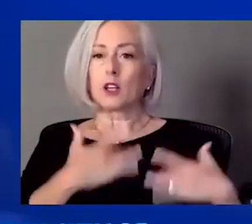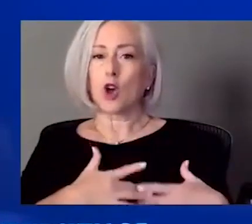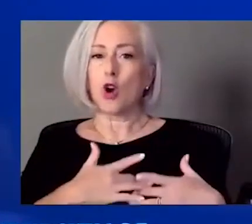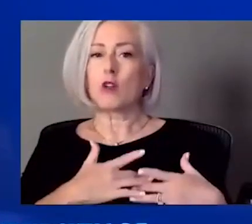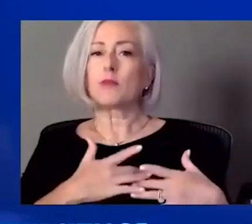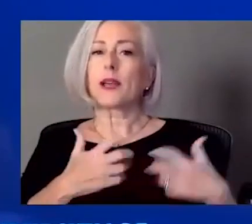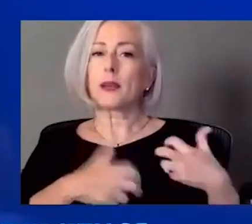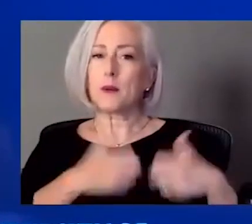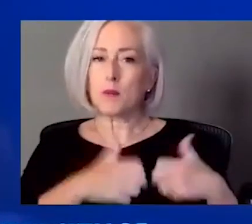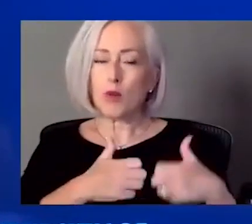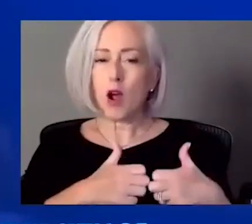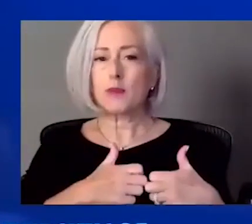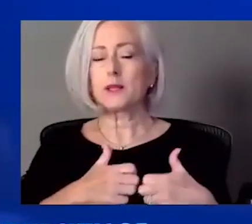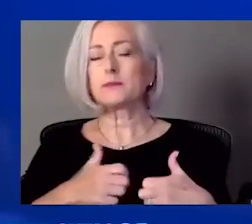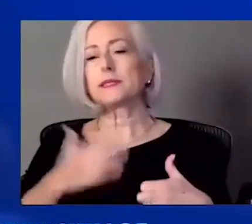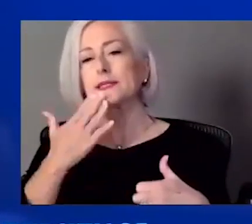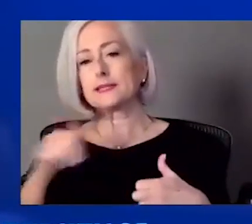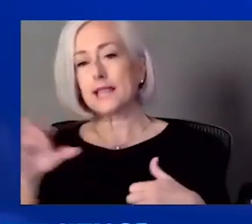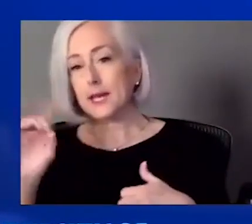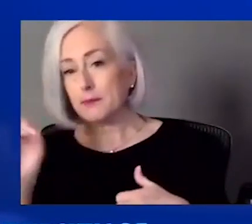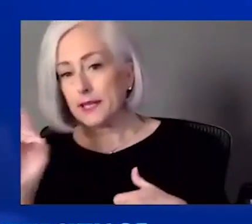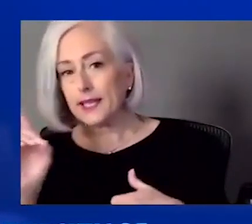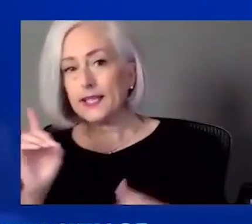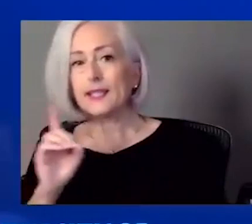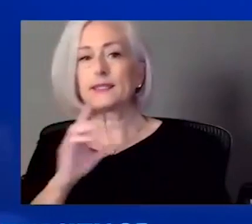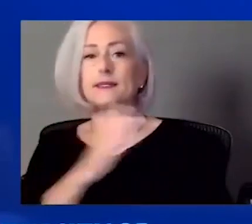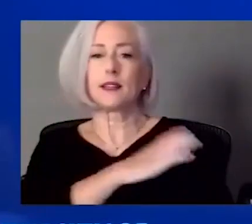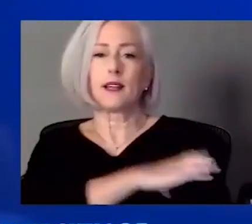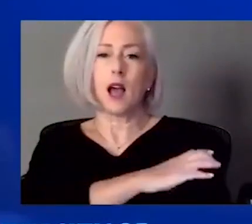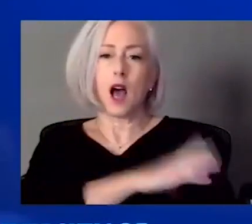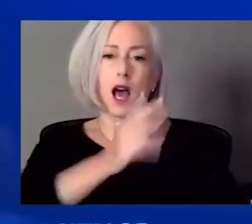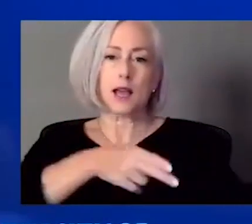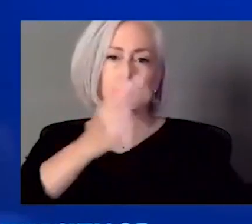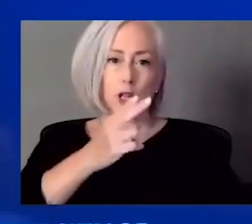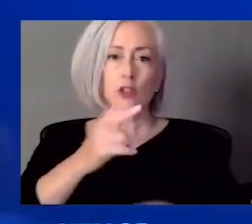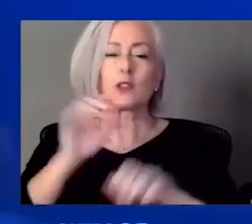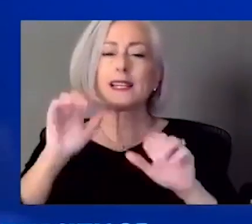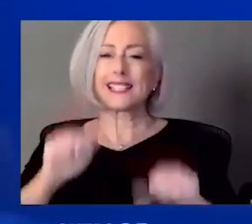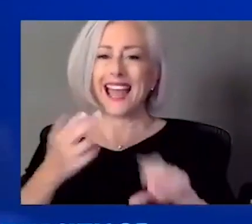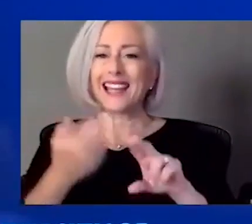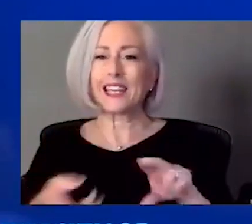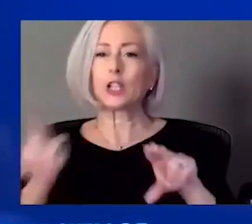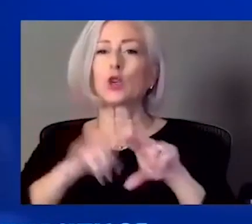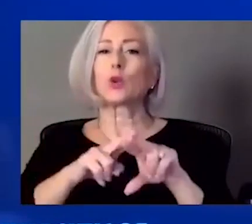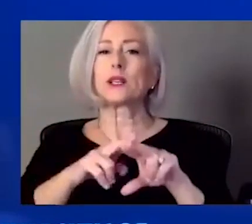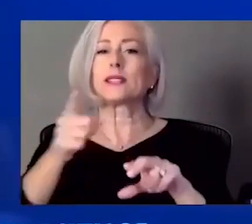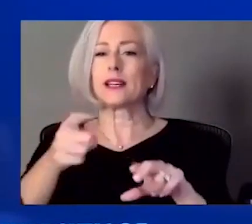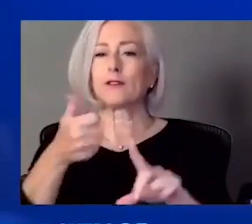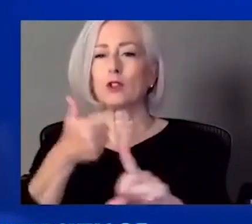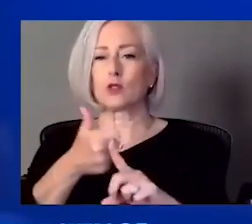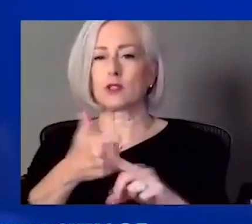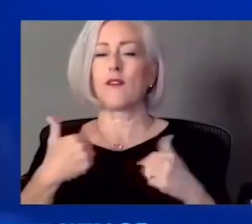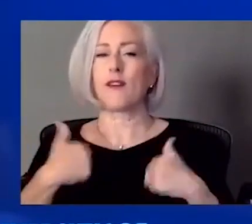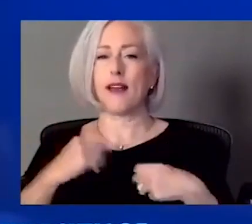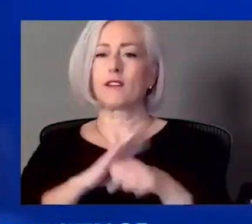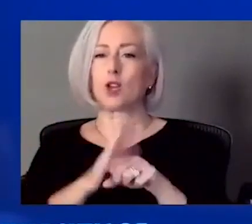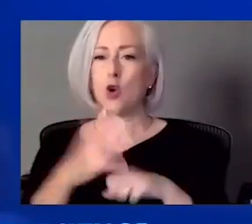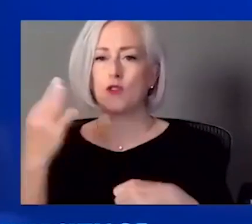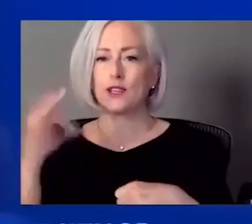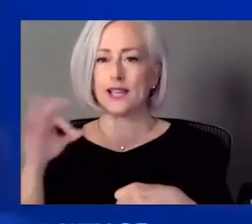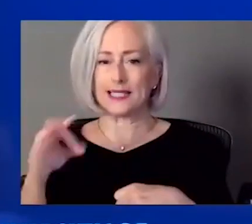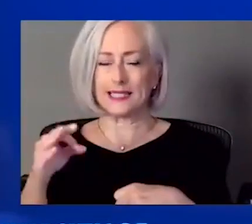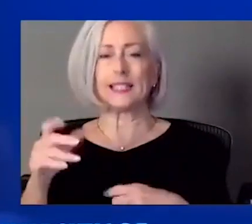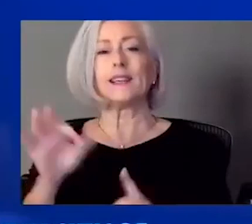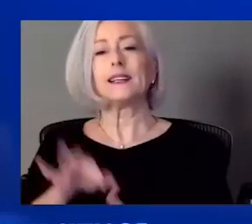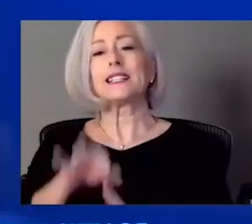diabetes is increased after you have COVID-19, especially if you have some of the more, uh, higher moderate or